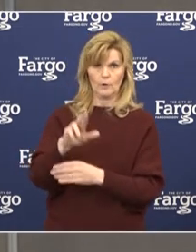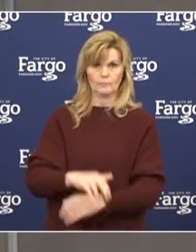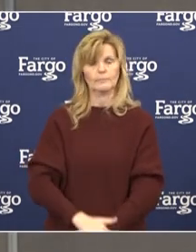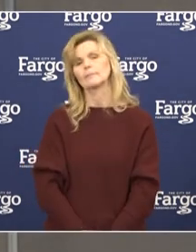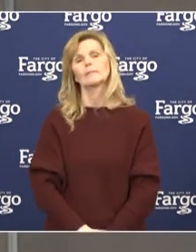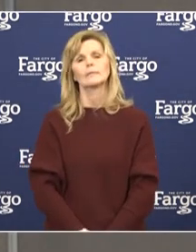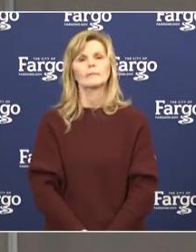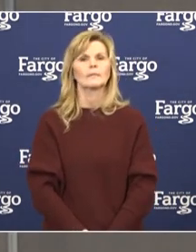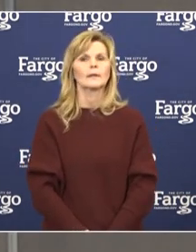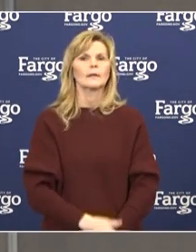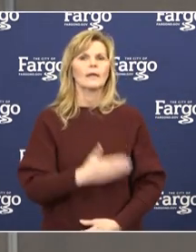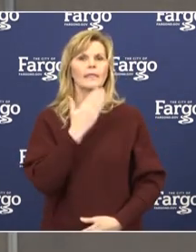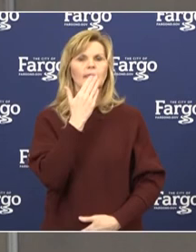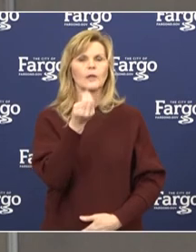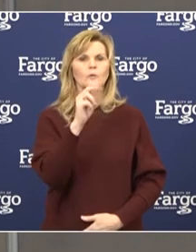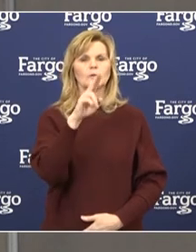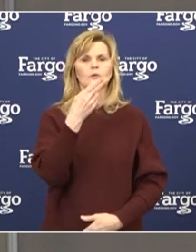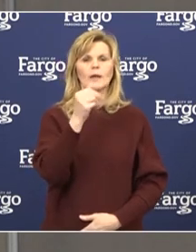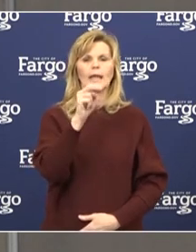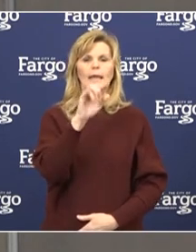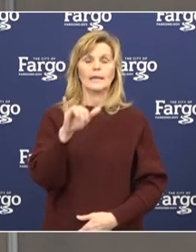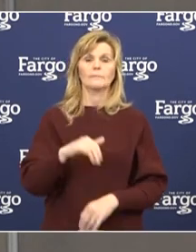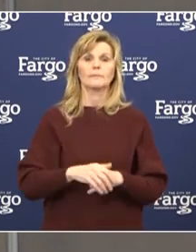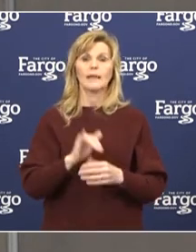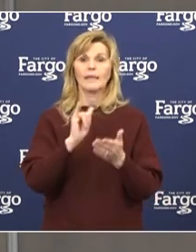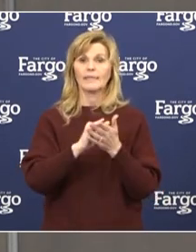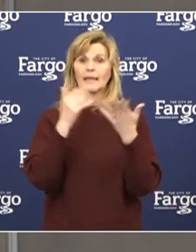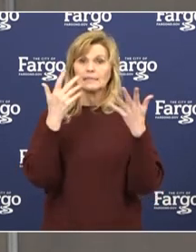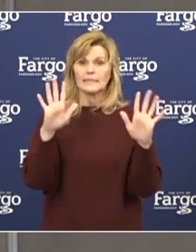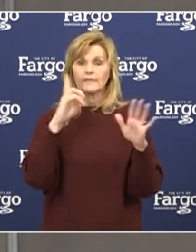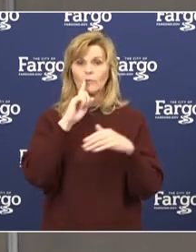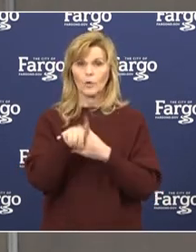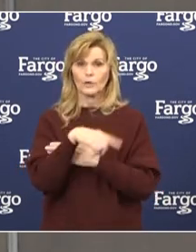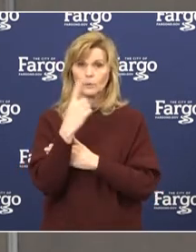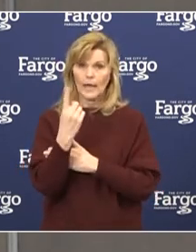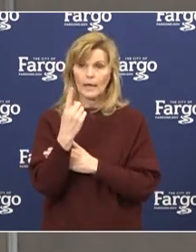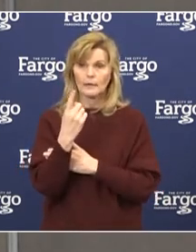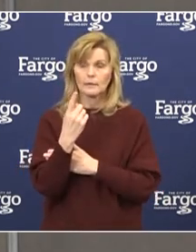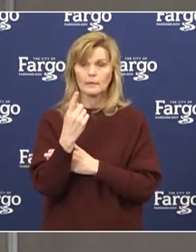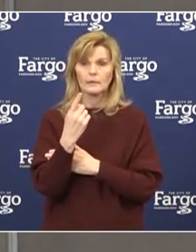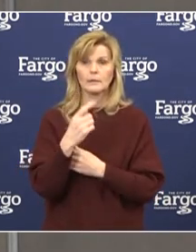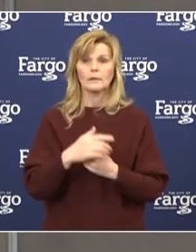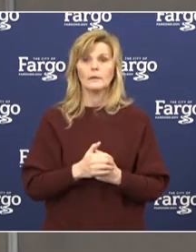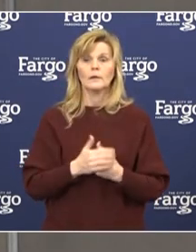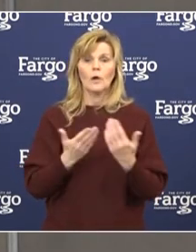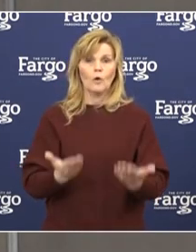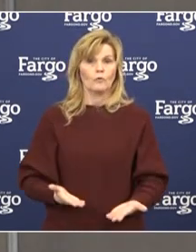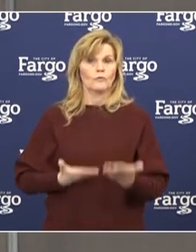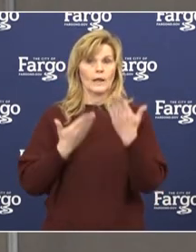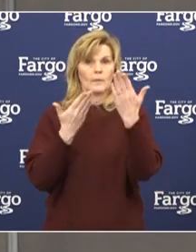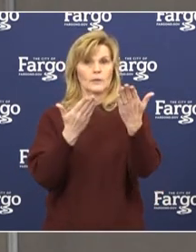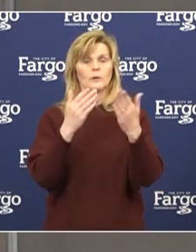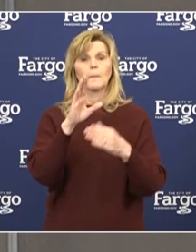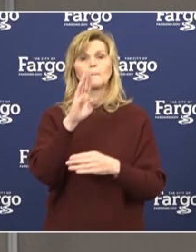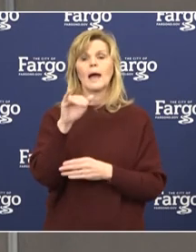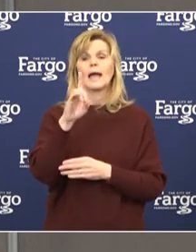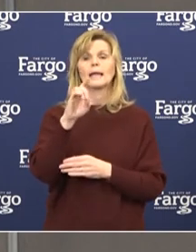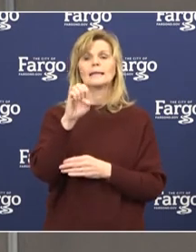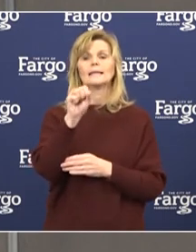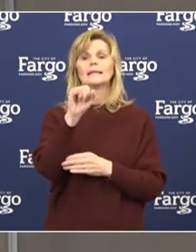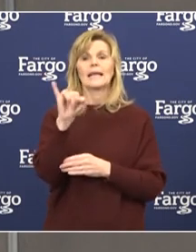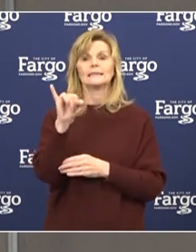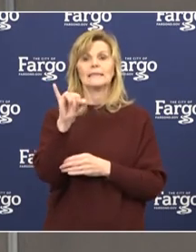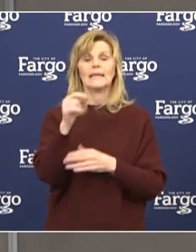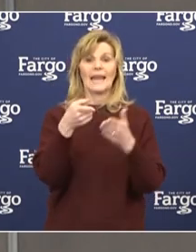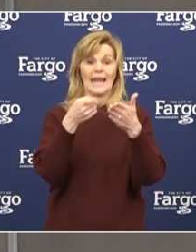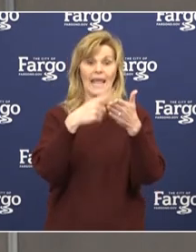Thank you, Commissioner Haney. That's it for today. Per our recommendation by Desi, we're going to do this virtual next